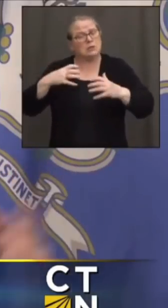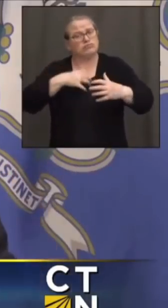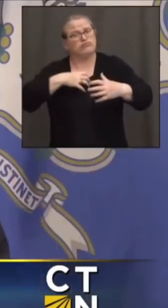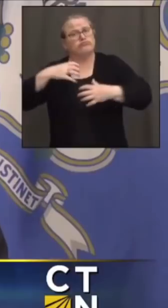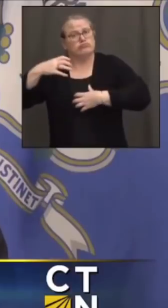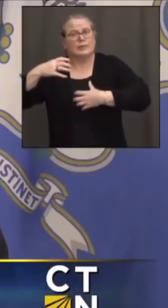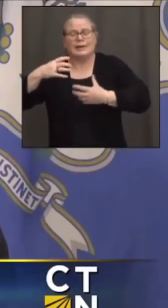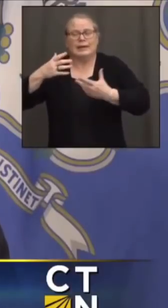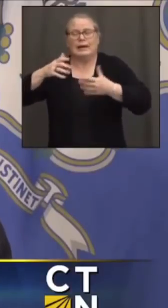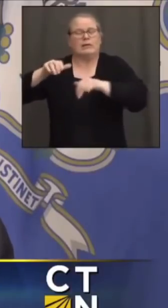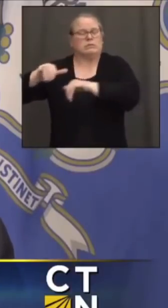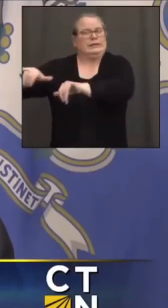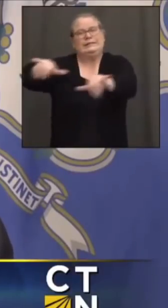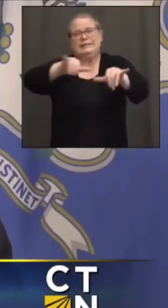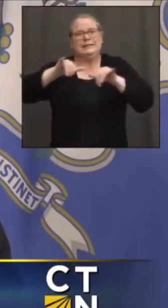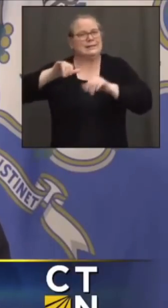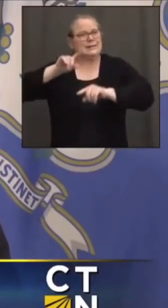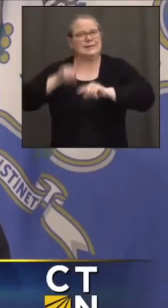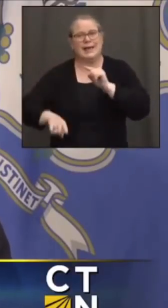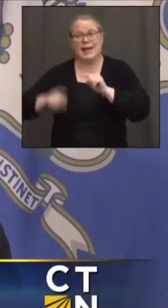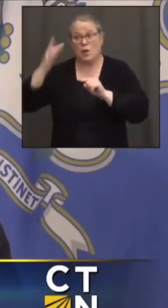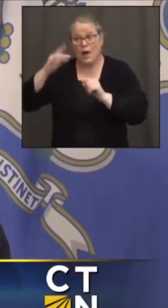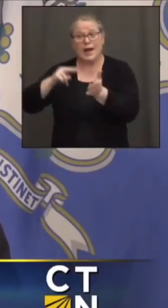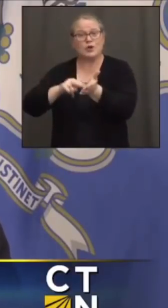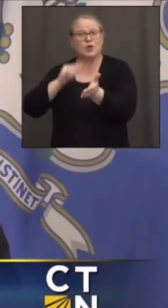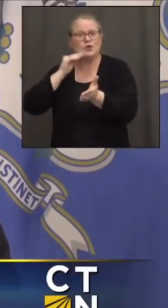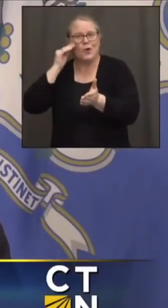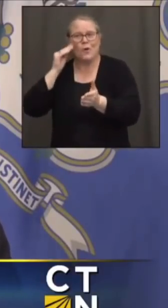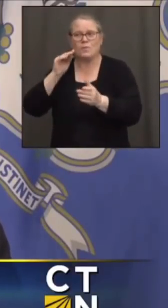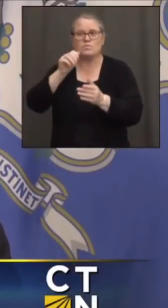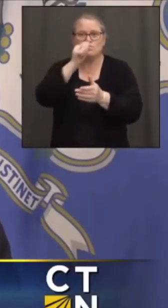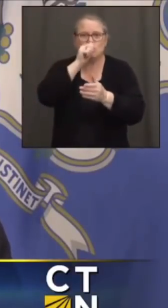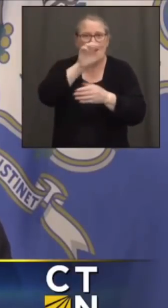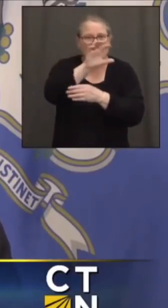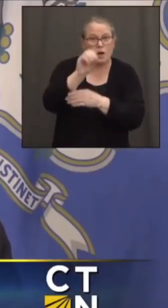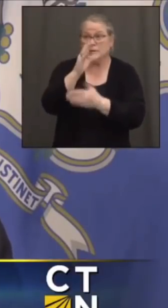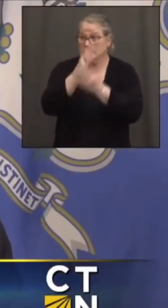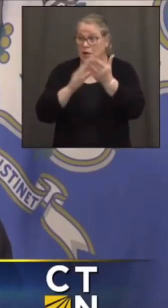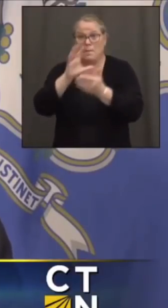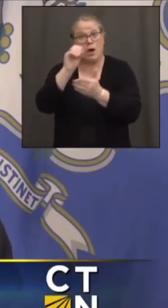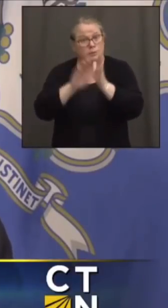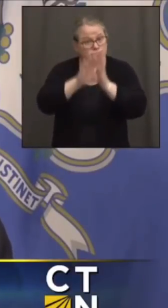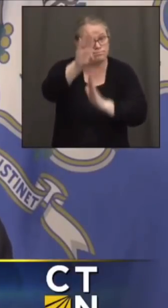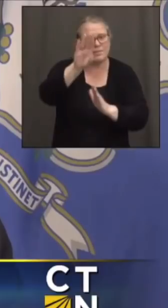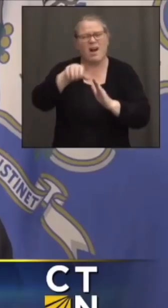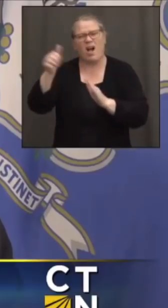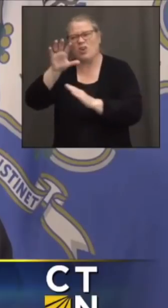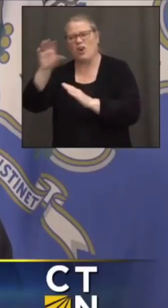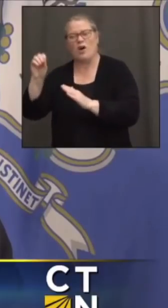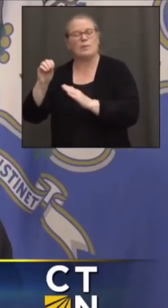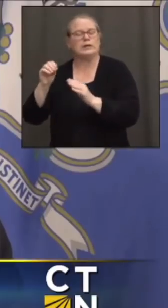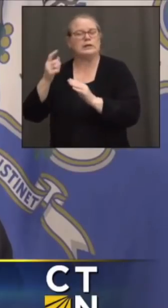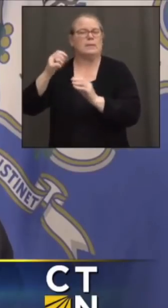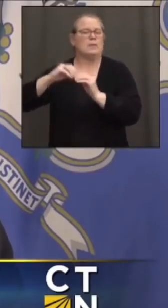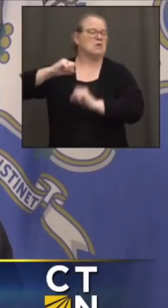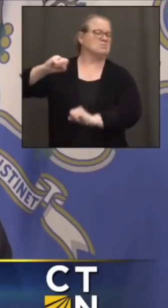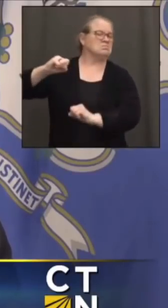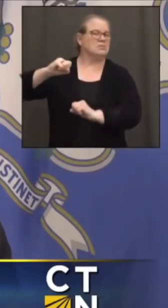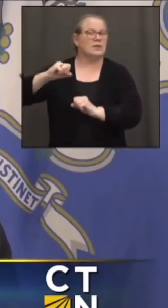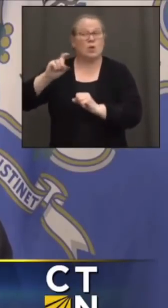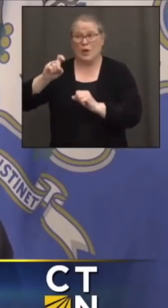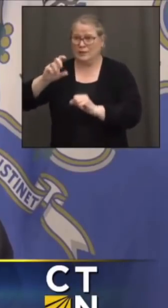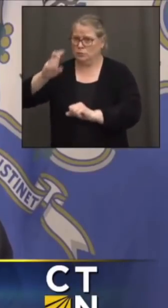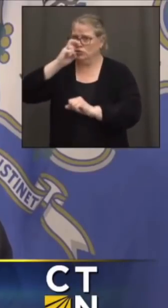private companies, these nursing homes, and some did better than others. We had to be really strict and really firm with nursing homes in terms of